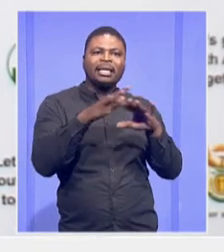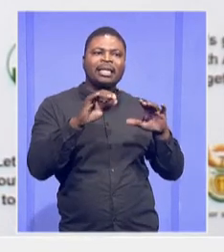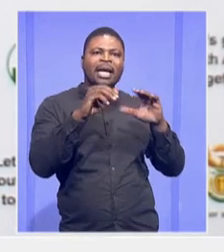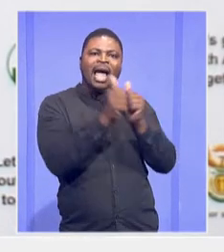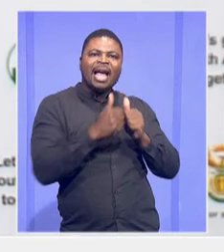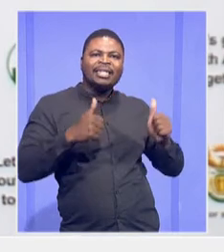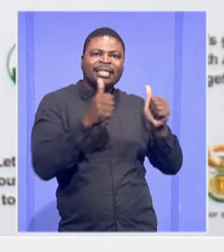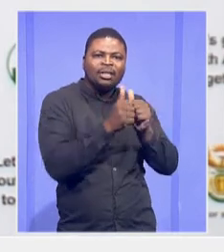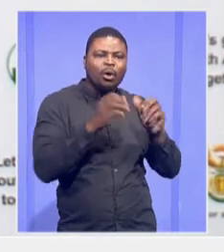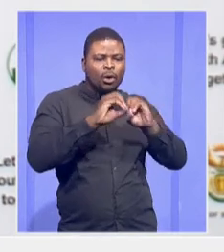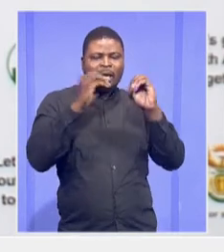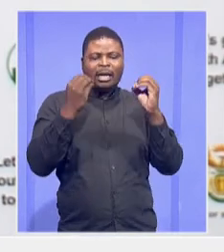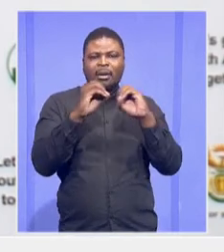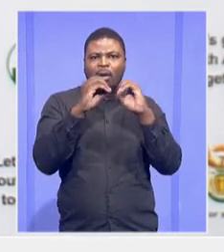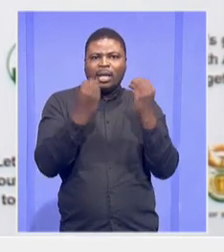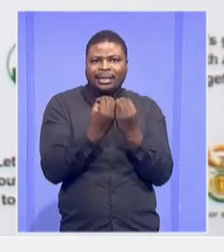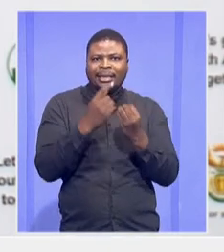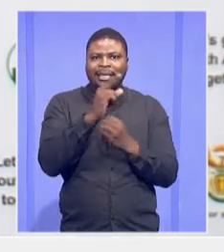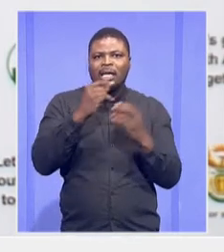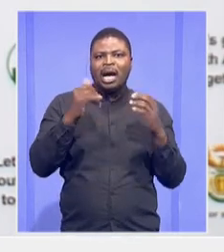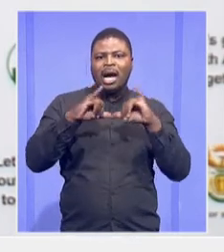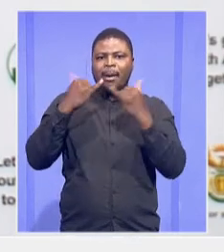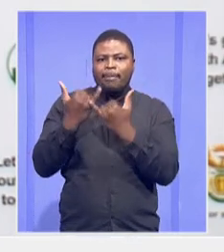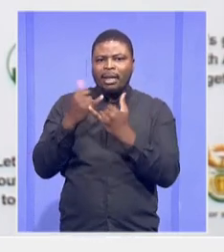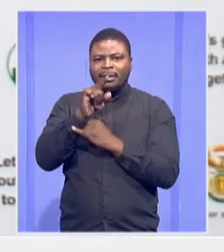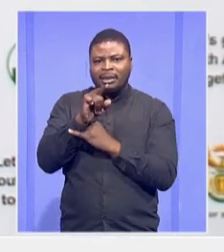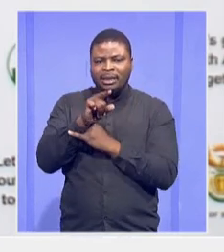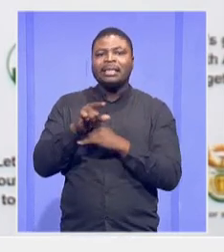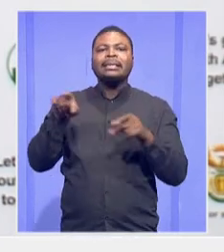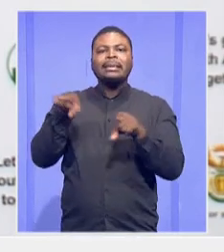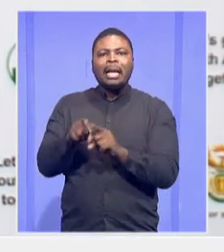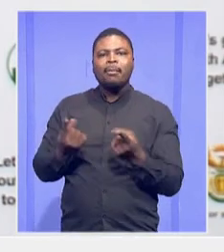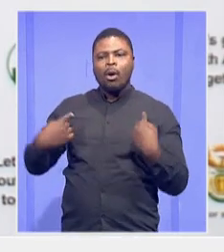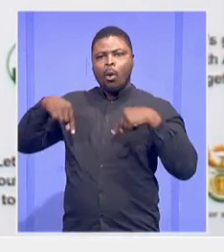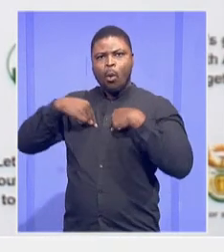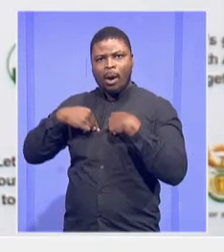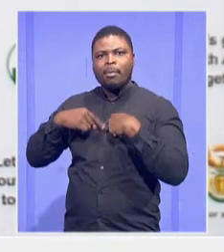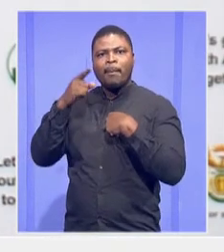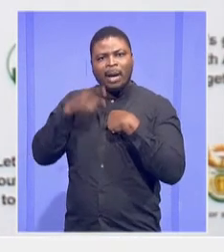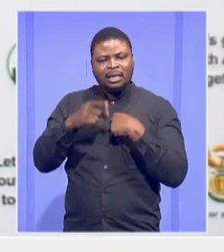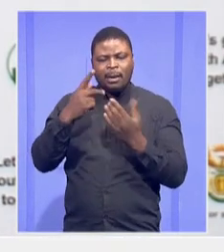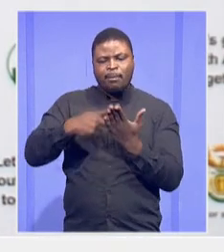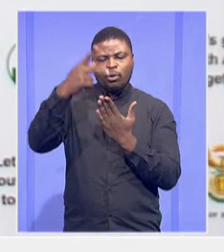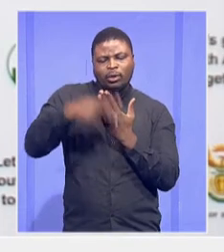We had to engender a new culture of project management.